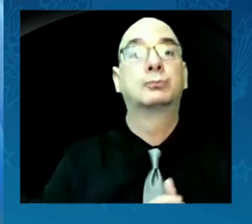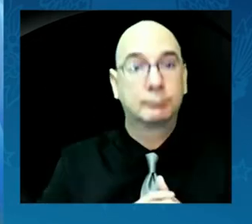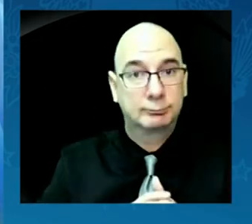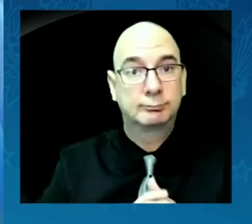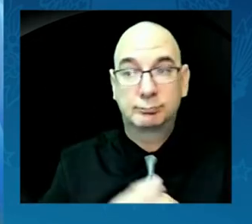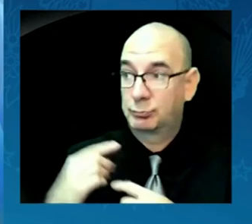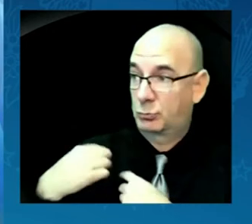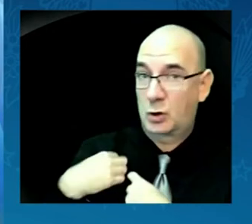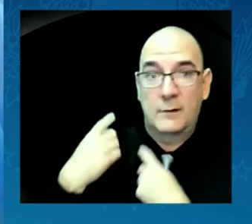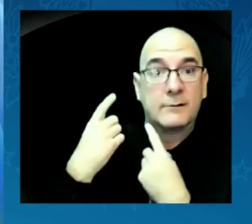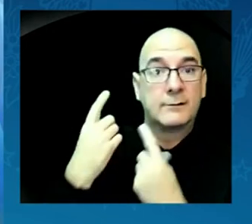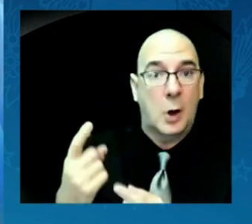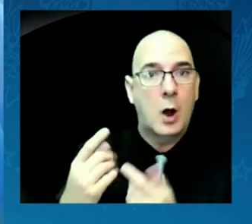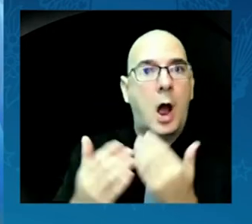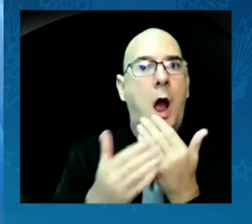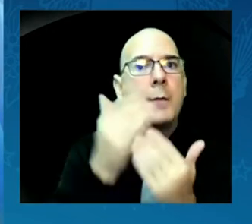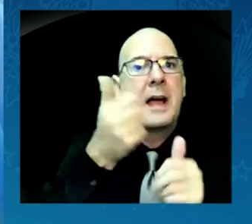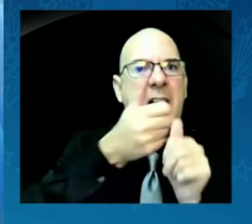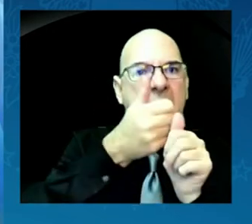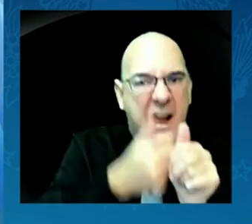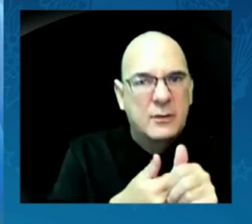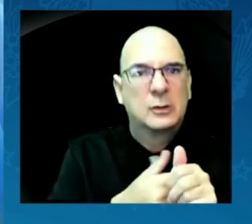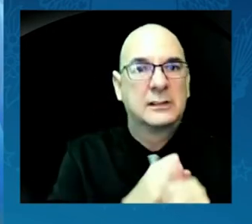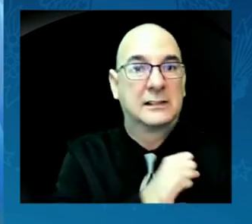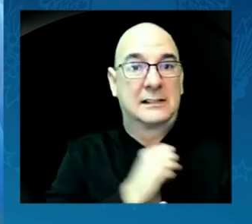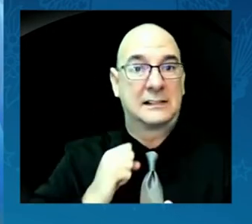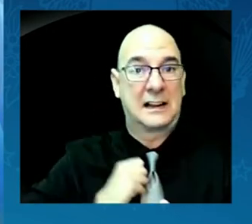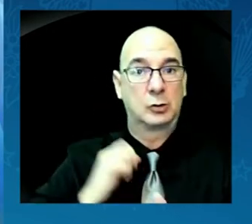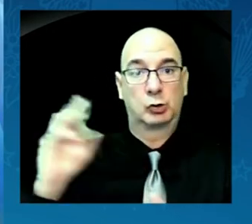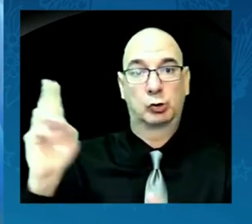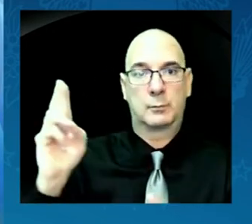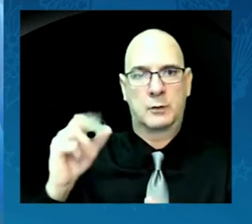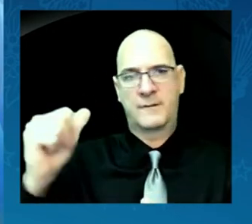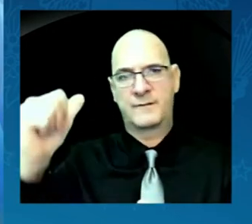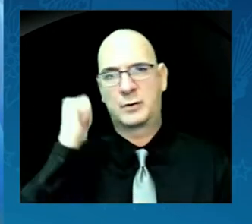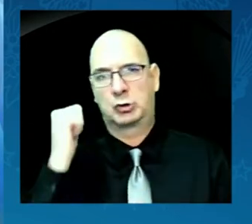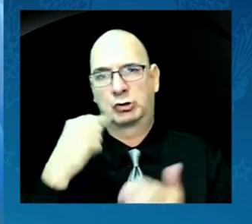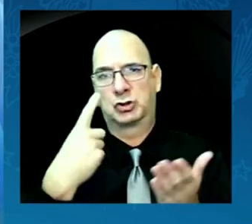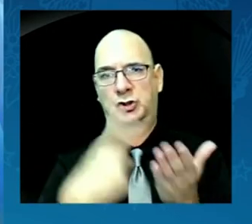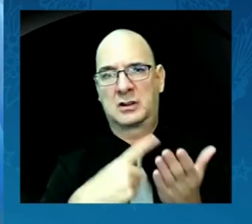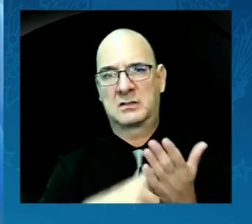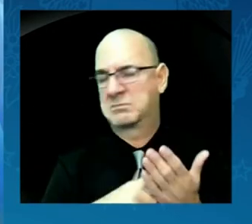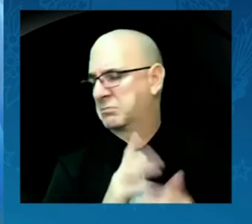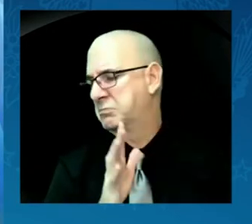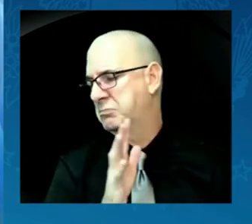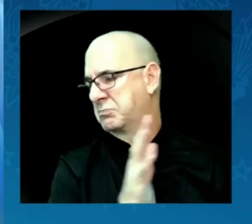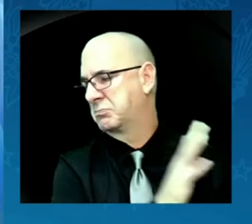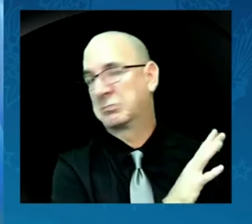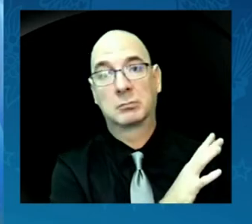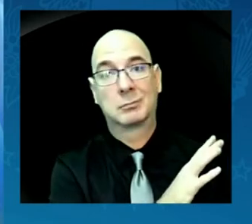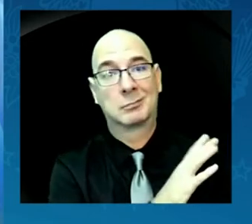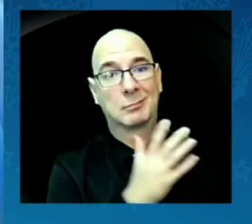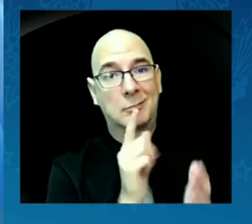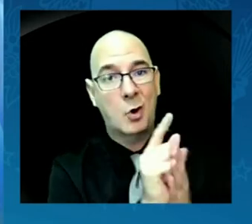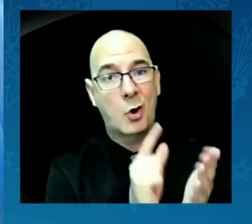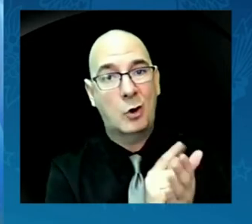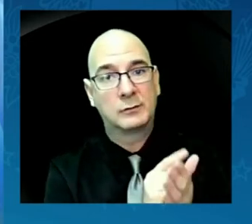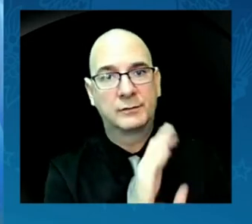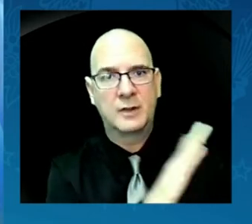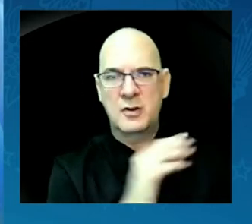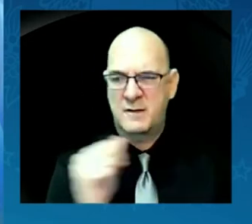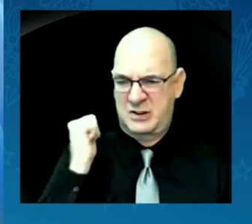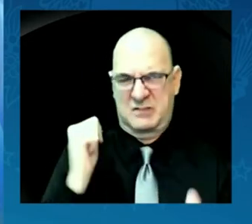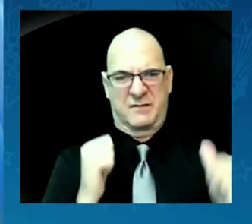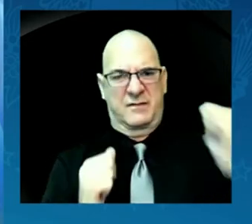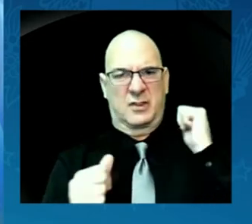has refused to even debate these bills. But their unwillingness will not blunt our